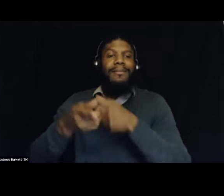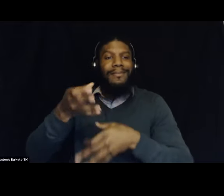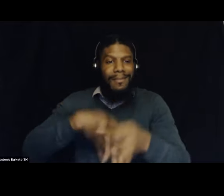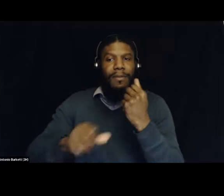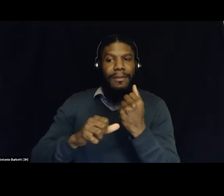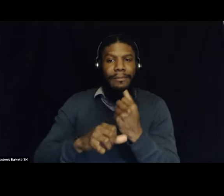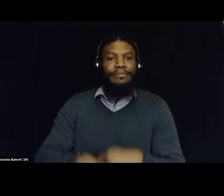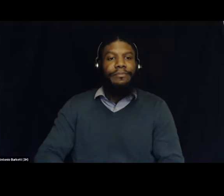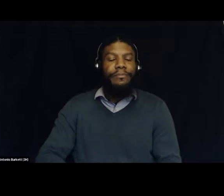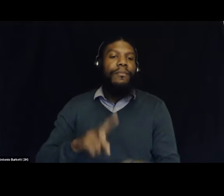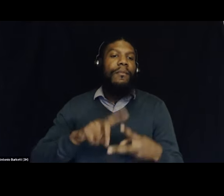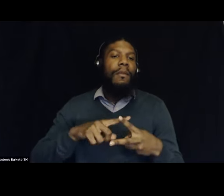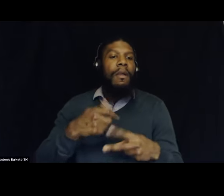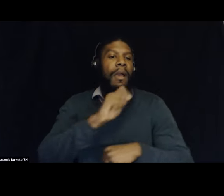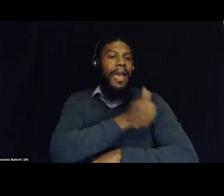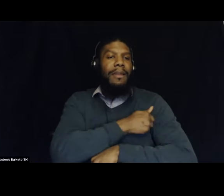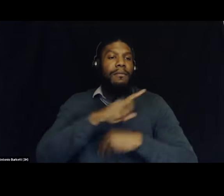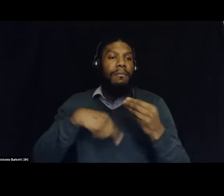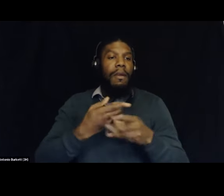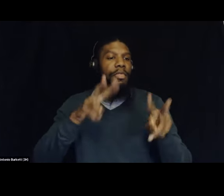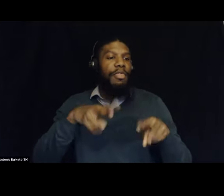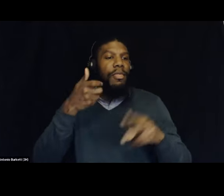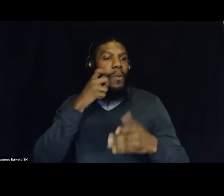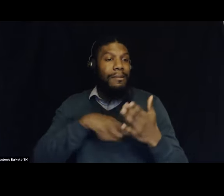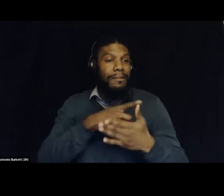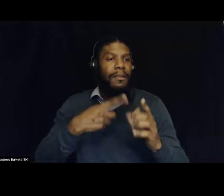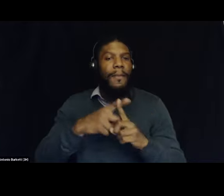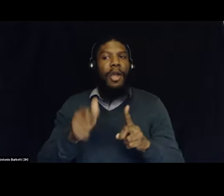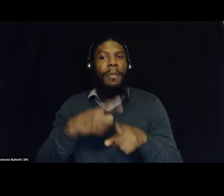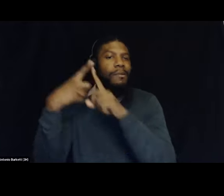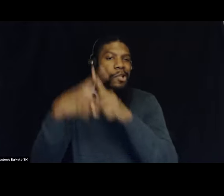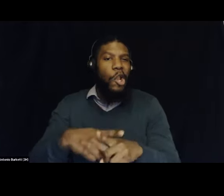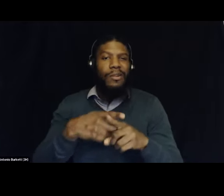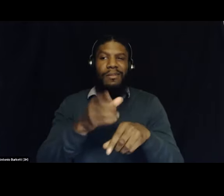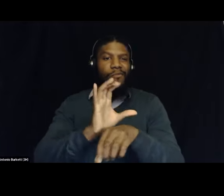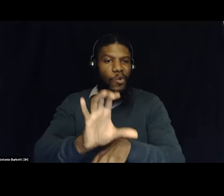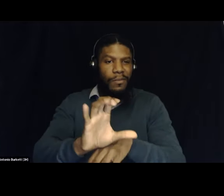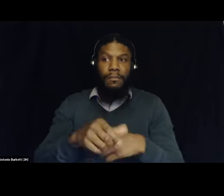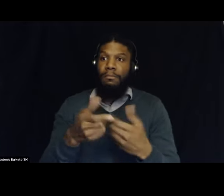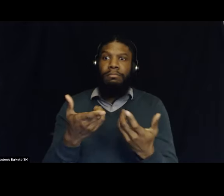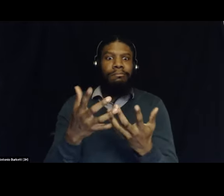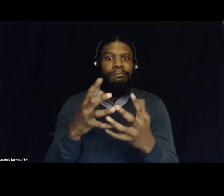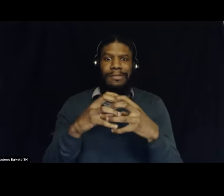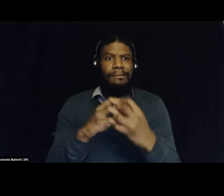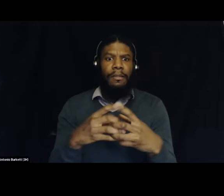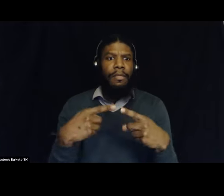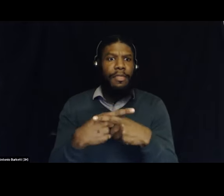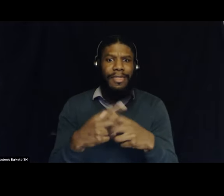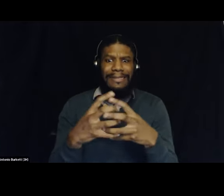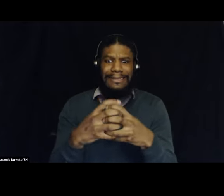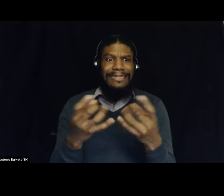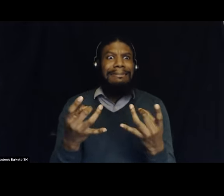and other forms of targeted enforcement have created a complex web of drug policies that result in significant